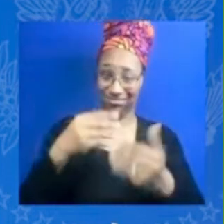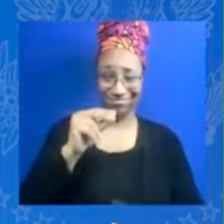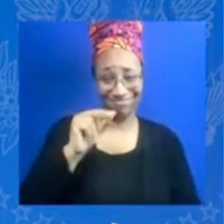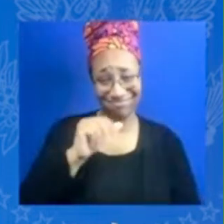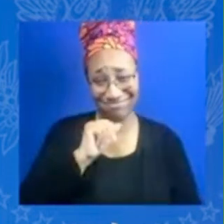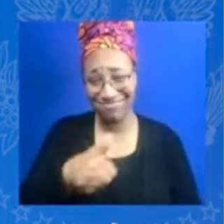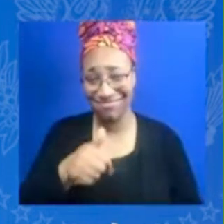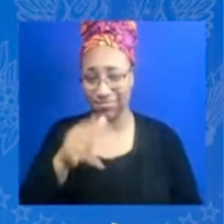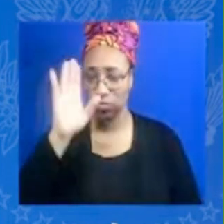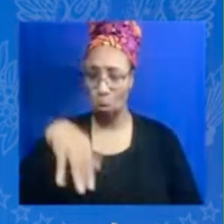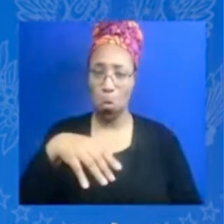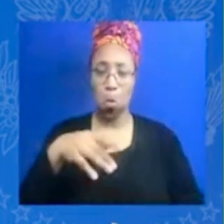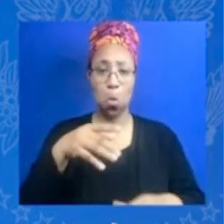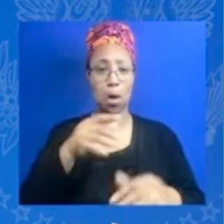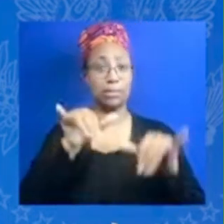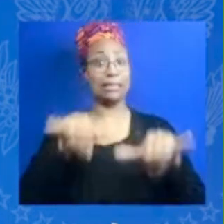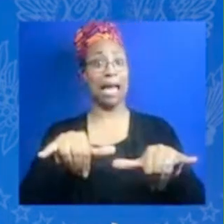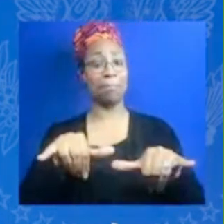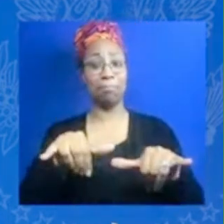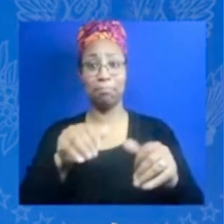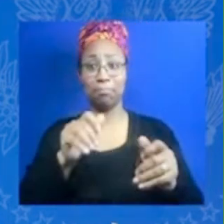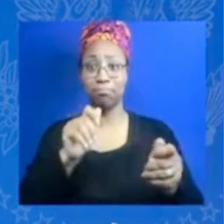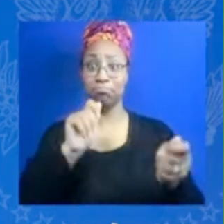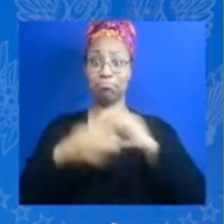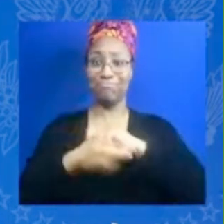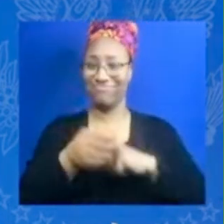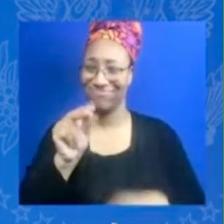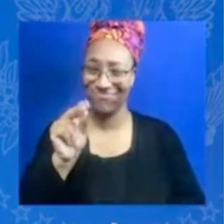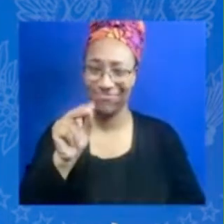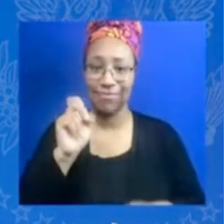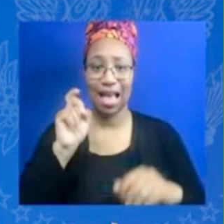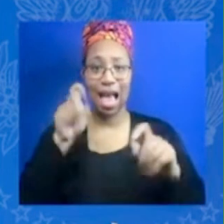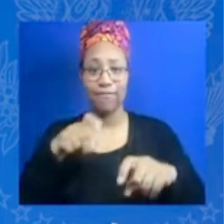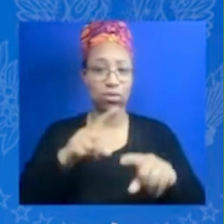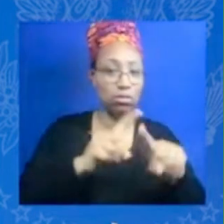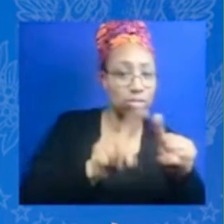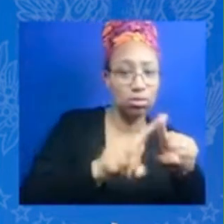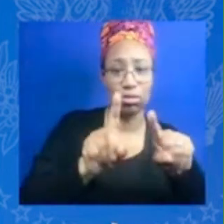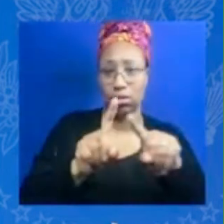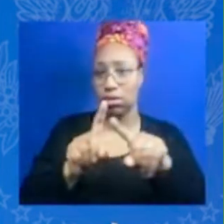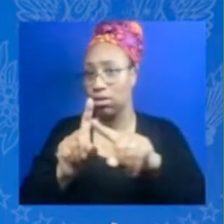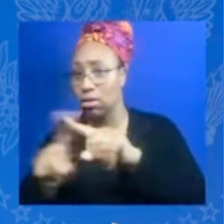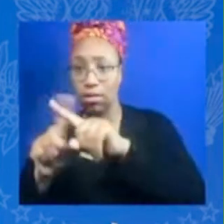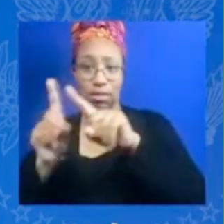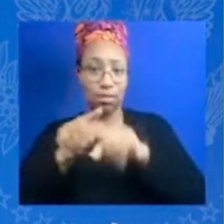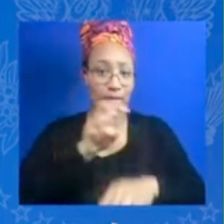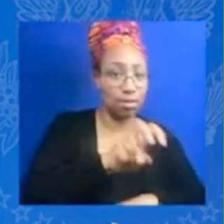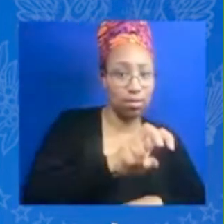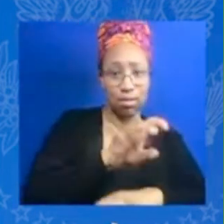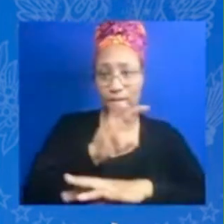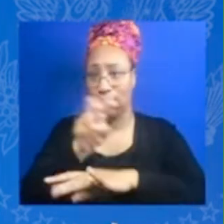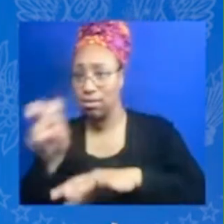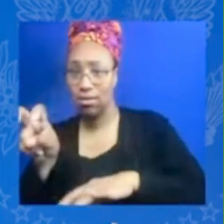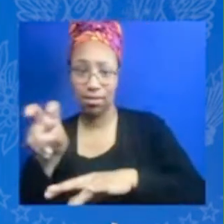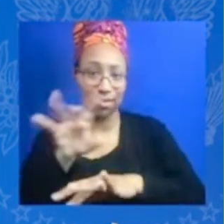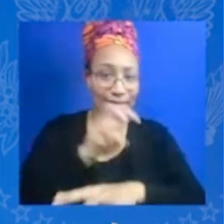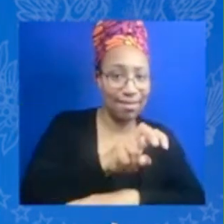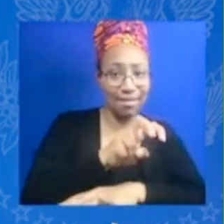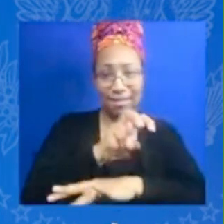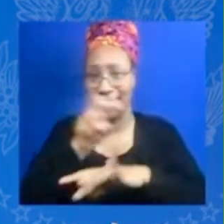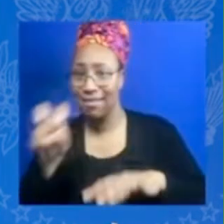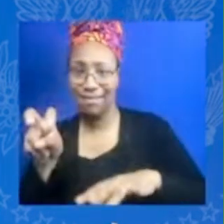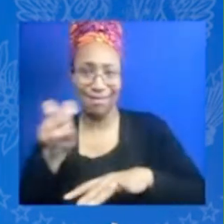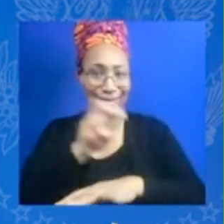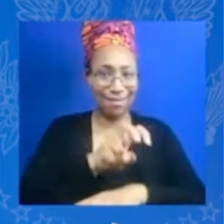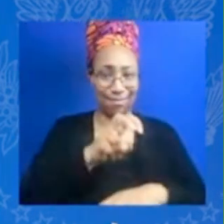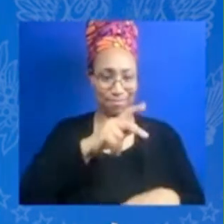it's my dance company should do hip-hop or class pass should go into personal training it's always people trying to move you towards what the trends of the universe are